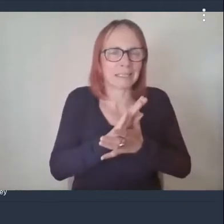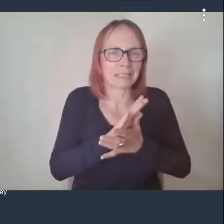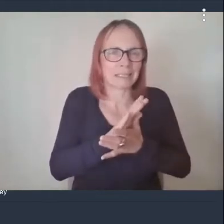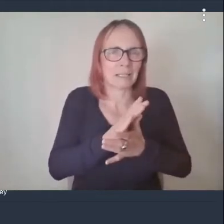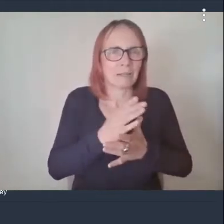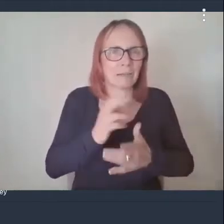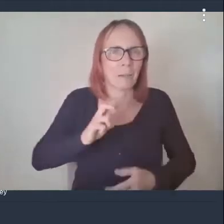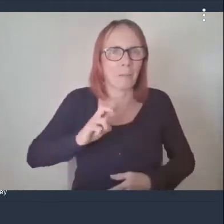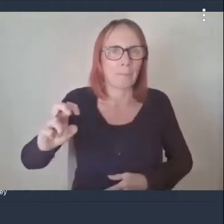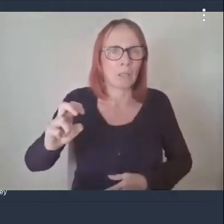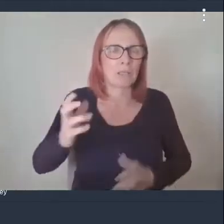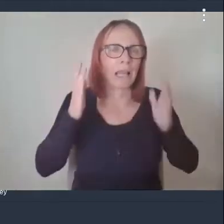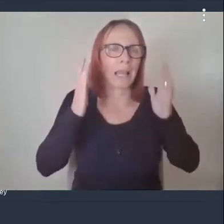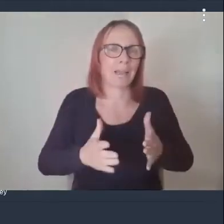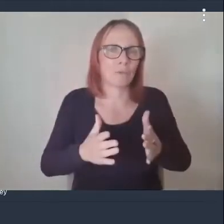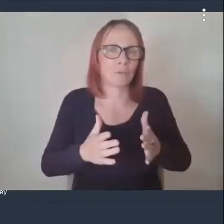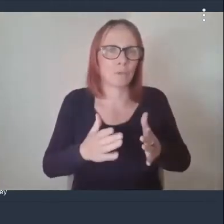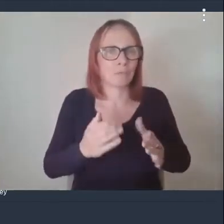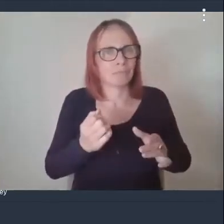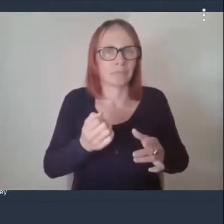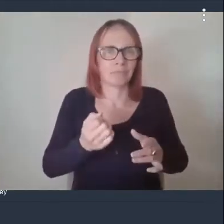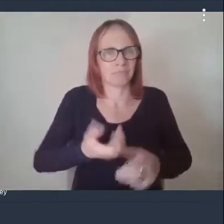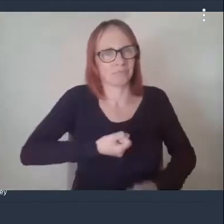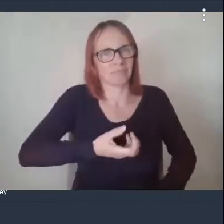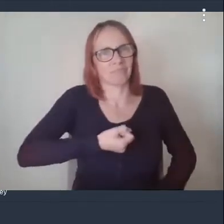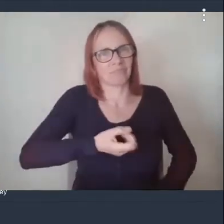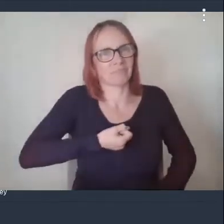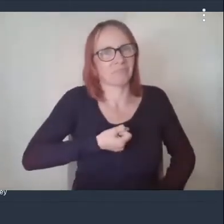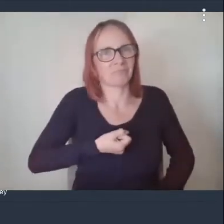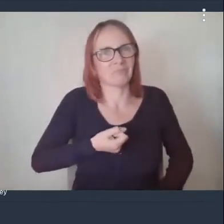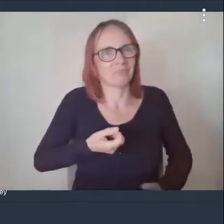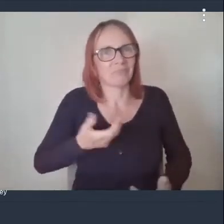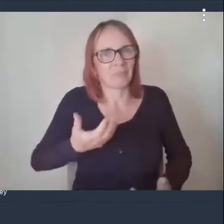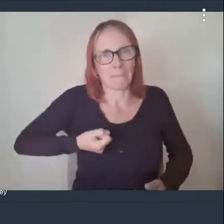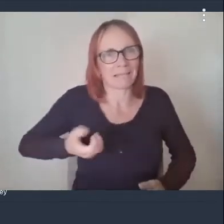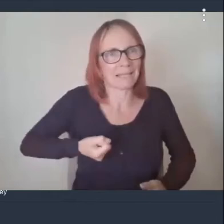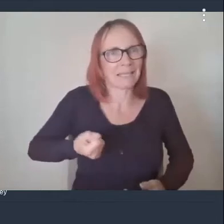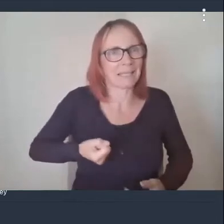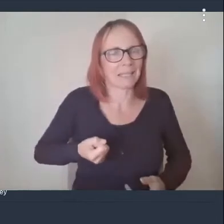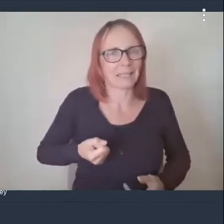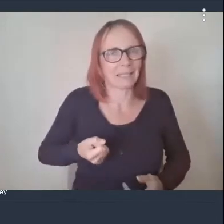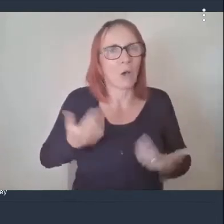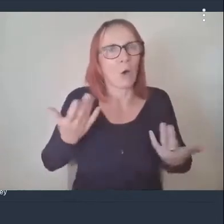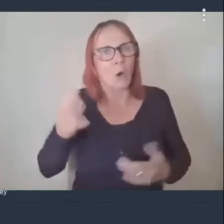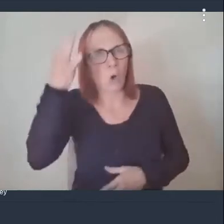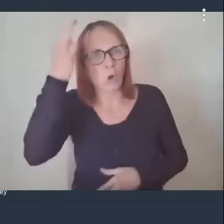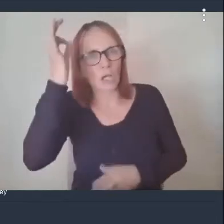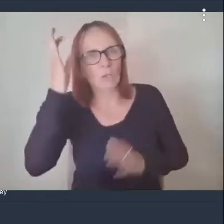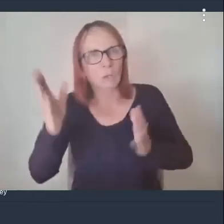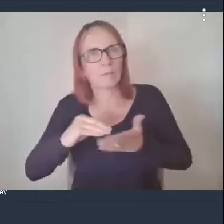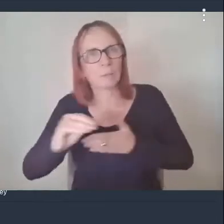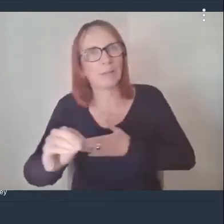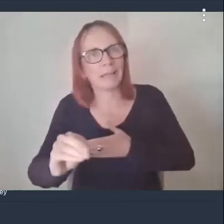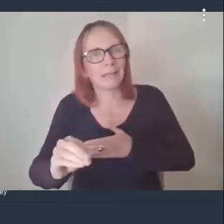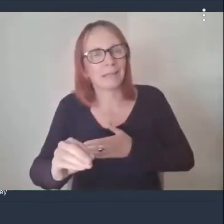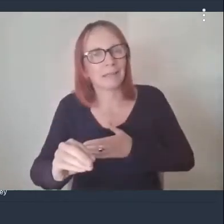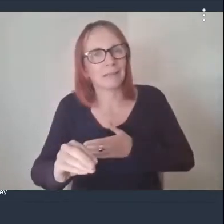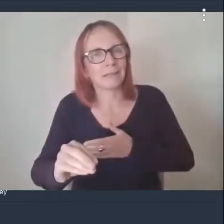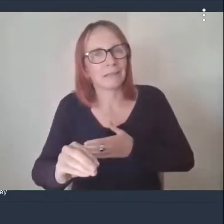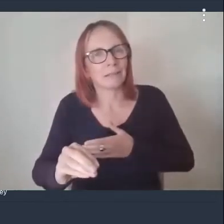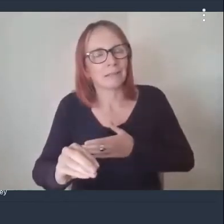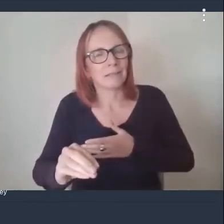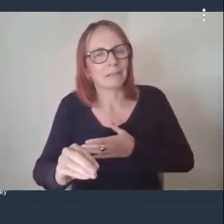local authority only has so much of a budget to to subsidize some of the routes and to be fair they